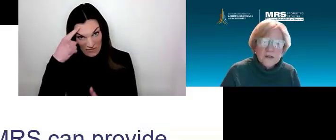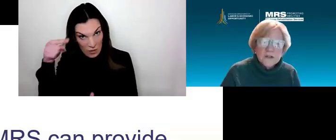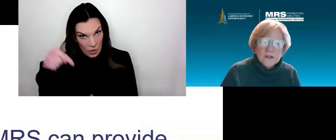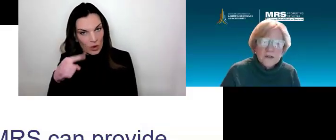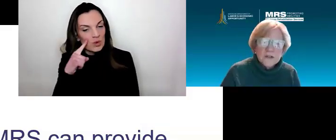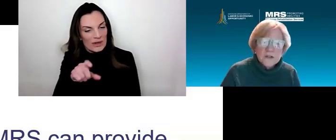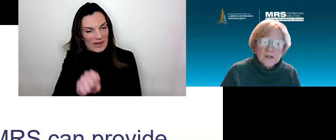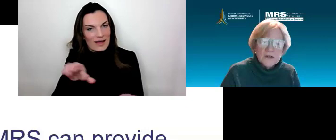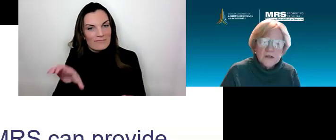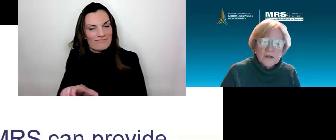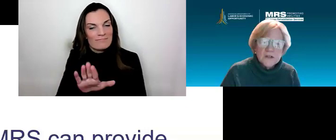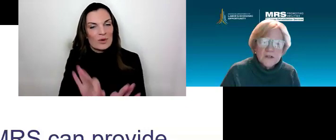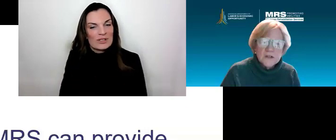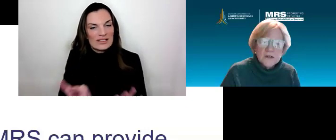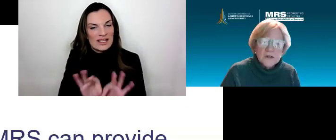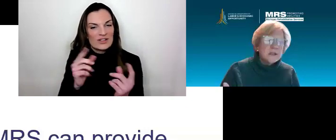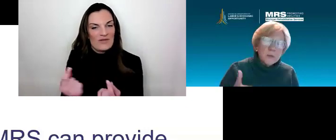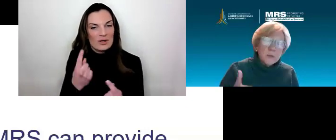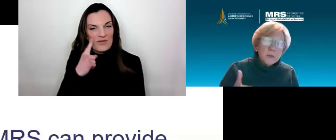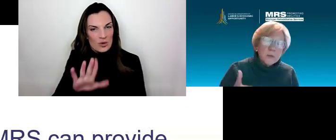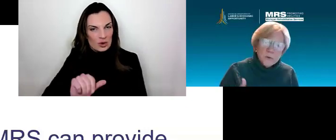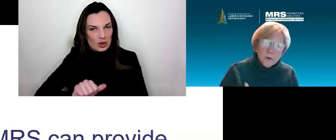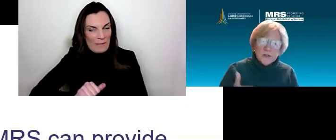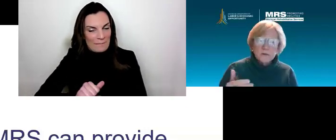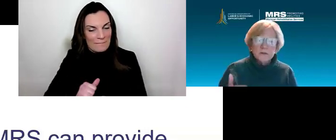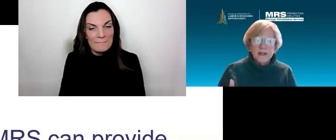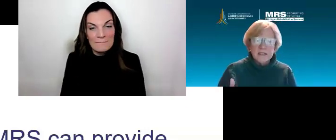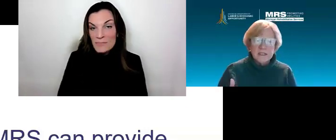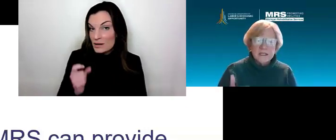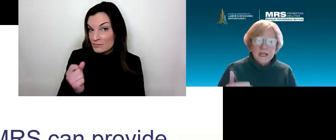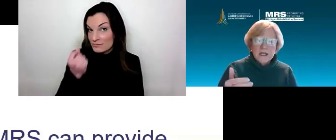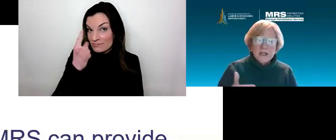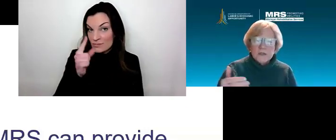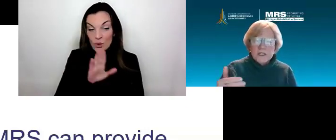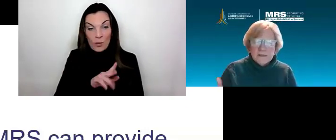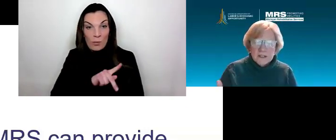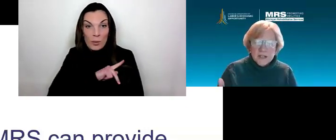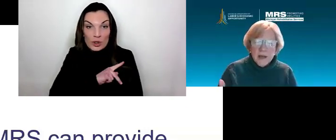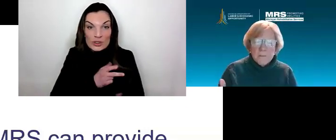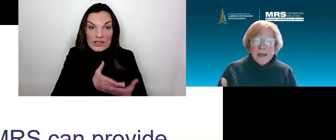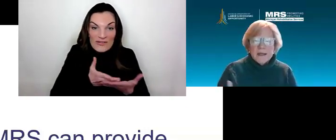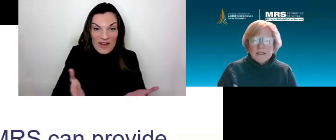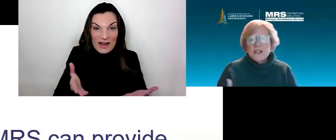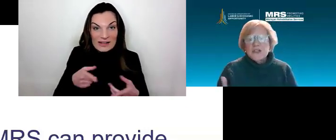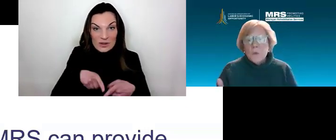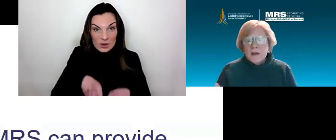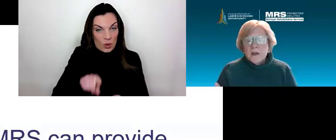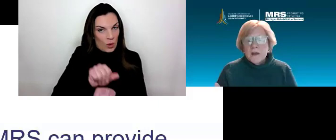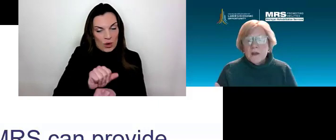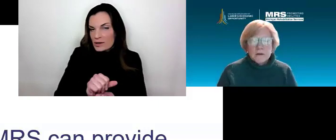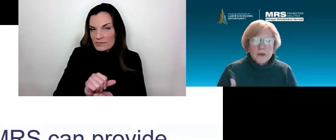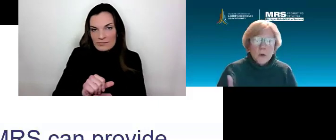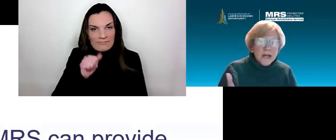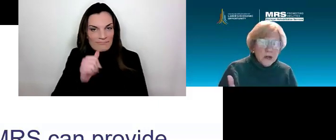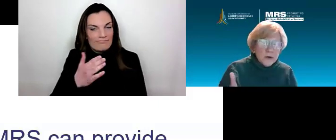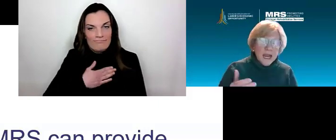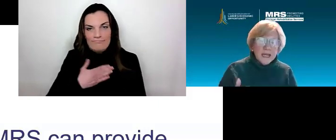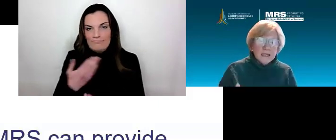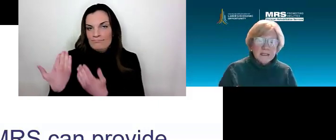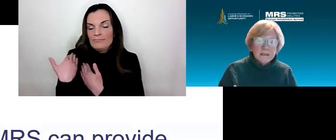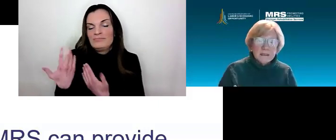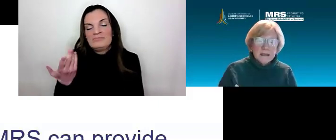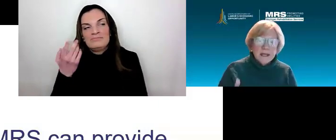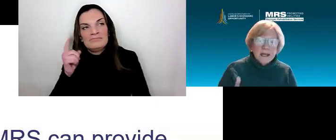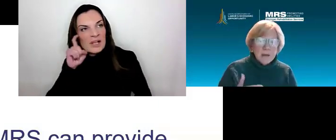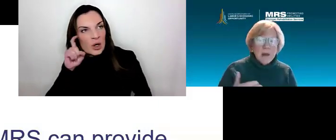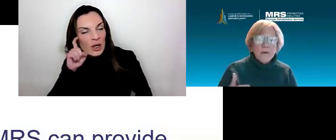But the employer is not responsible for providing personal devices used on the job, such as wheelchairs or hearing